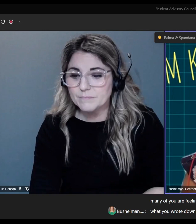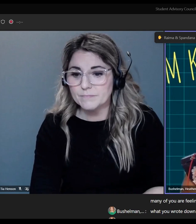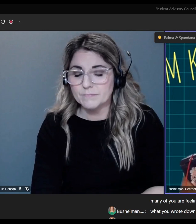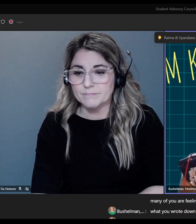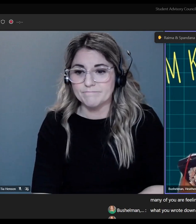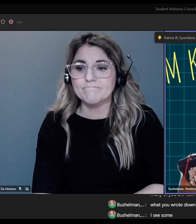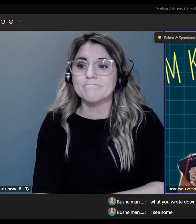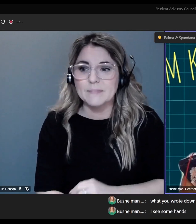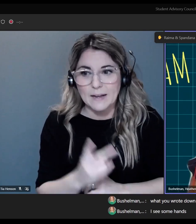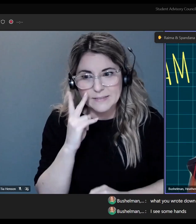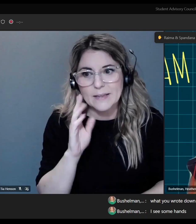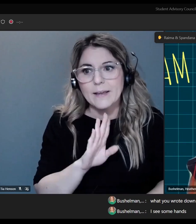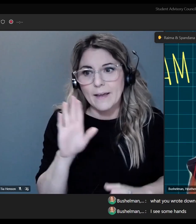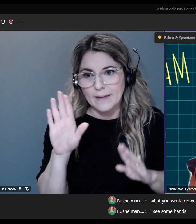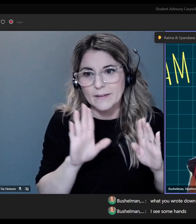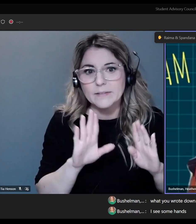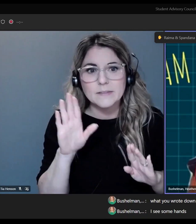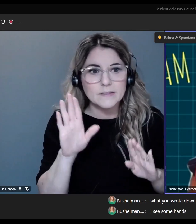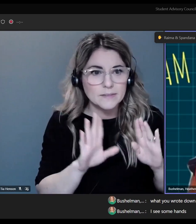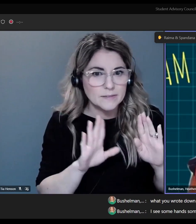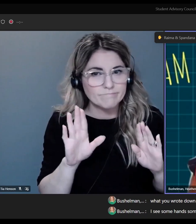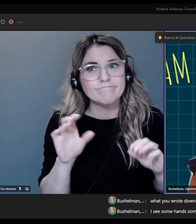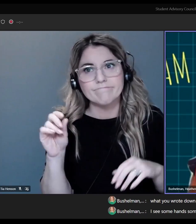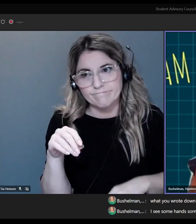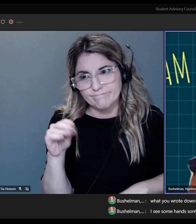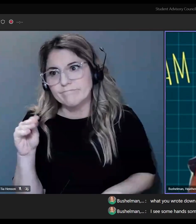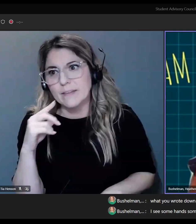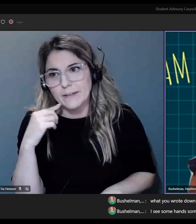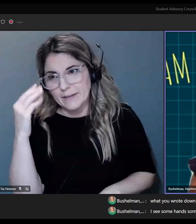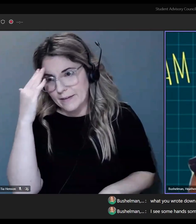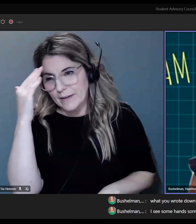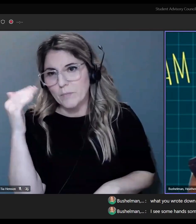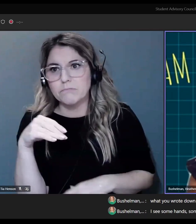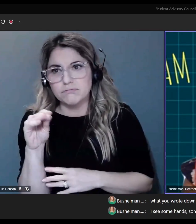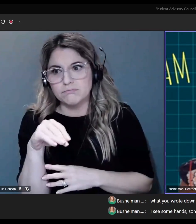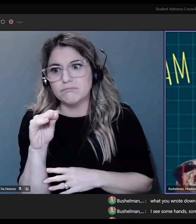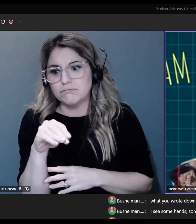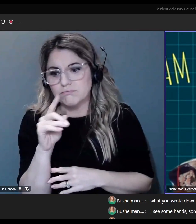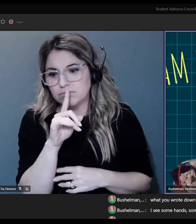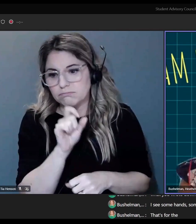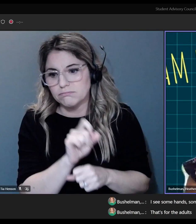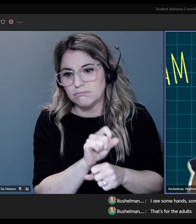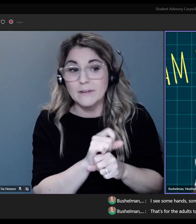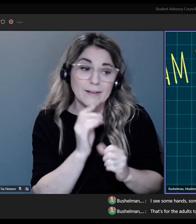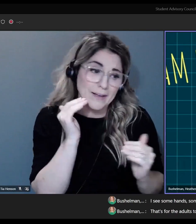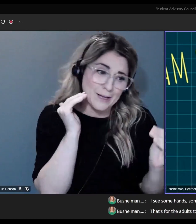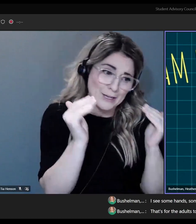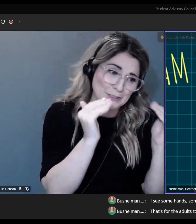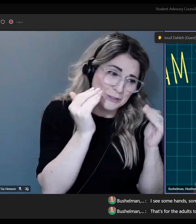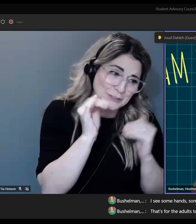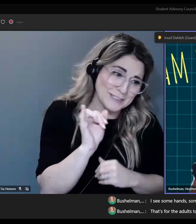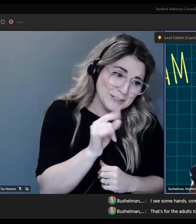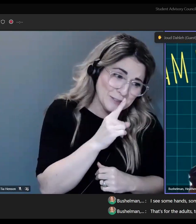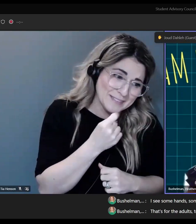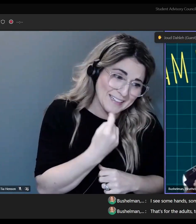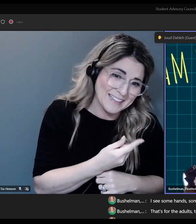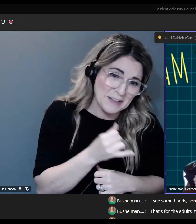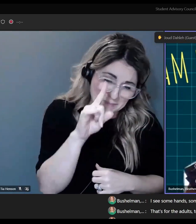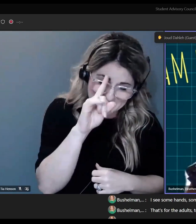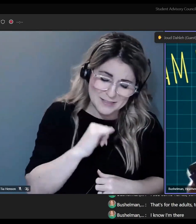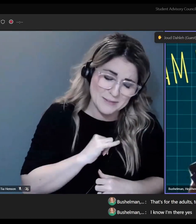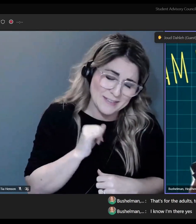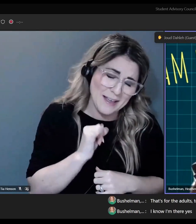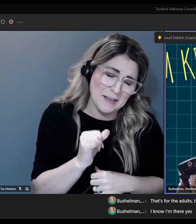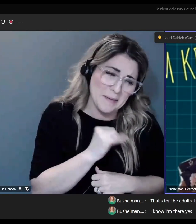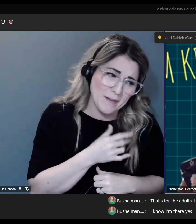I see some hands, some head nods. That's for the adults, too. I know I'm